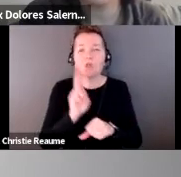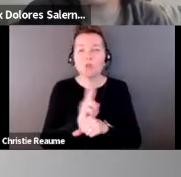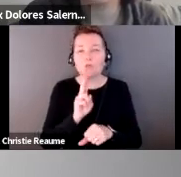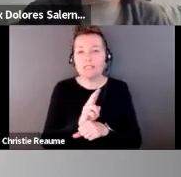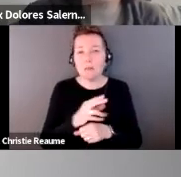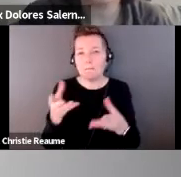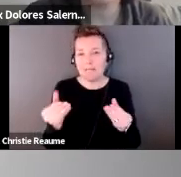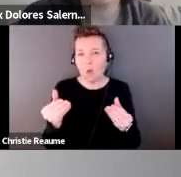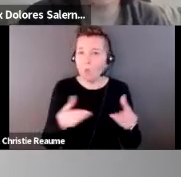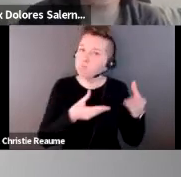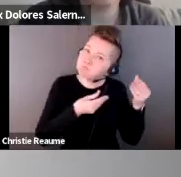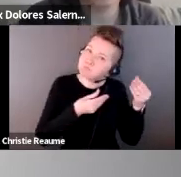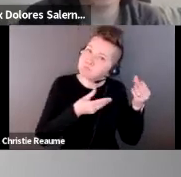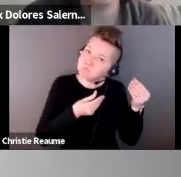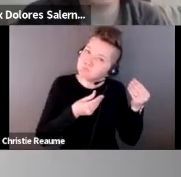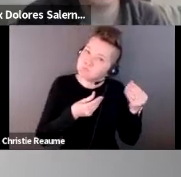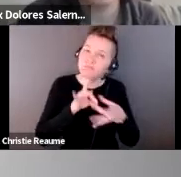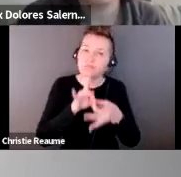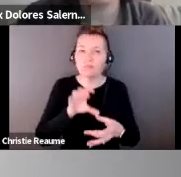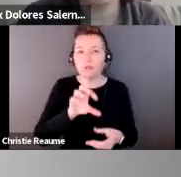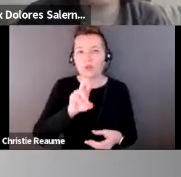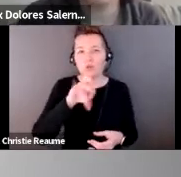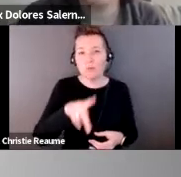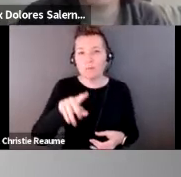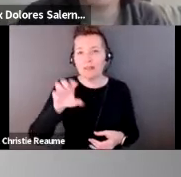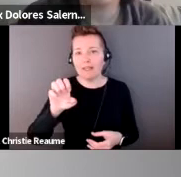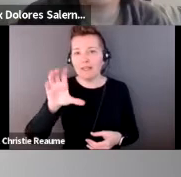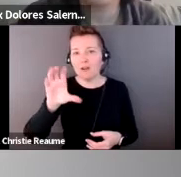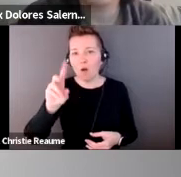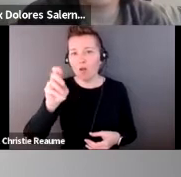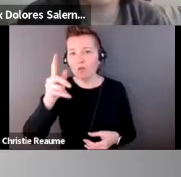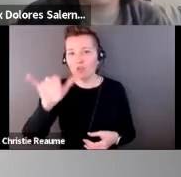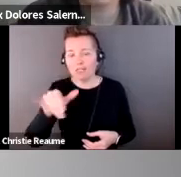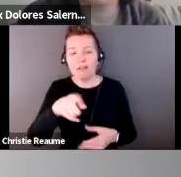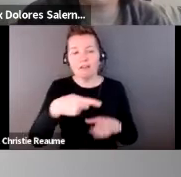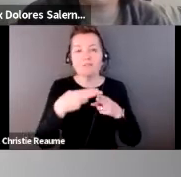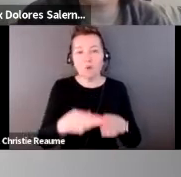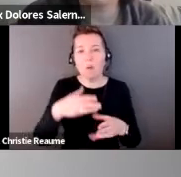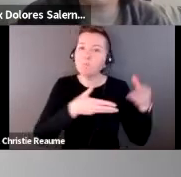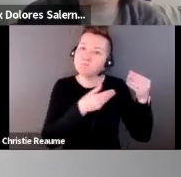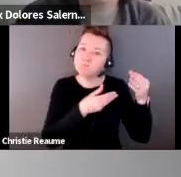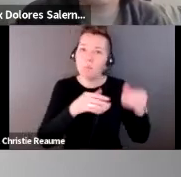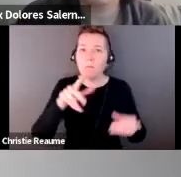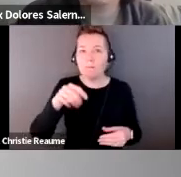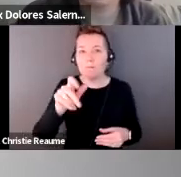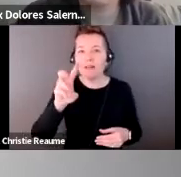shows an image of pillow talk in the exhibition. Two pillows are hanging vertically on a white wall.